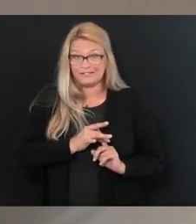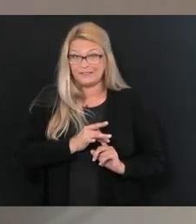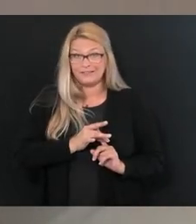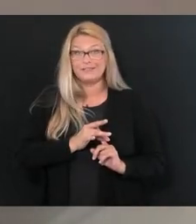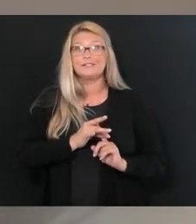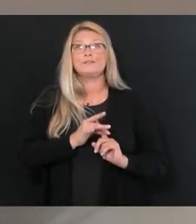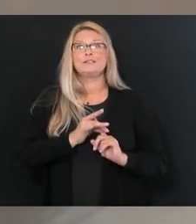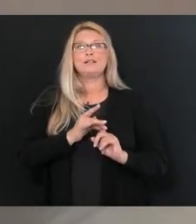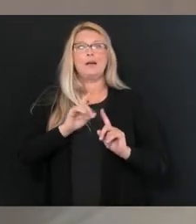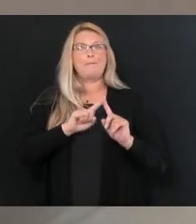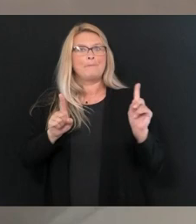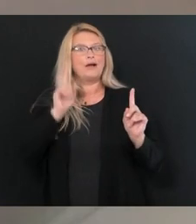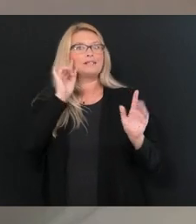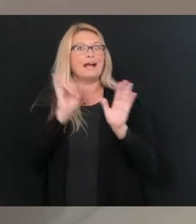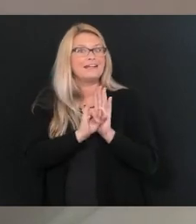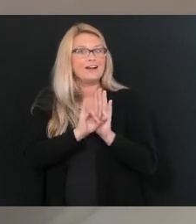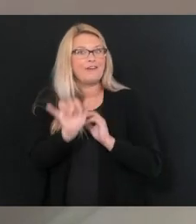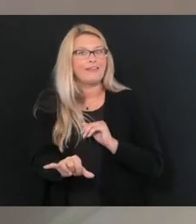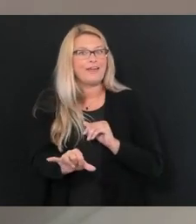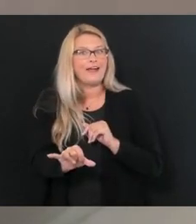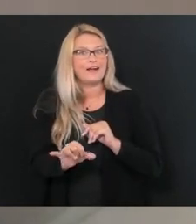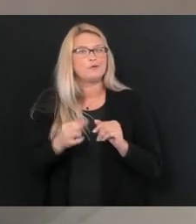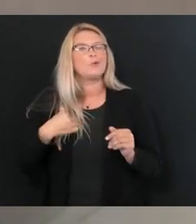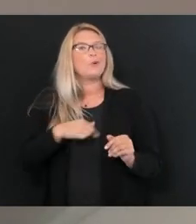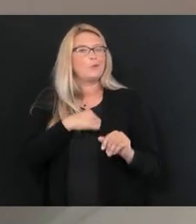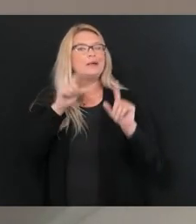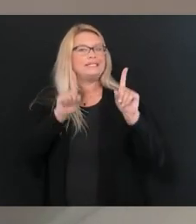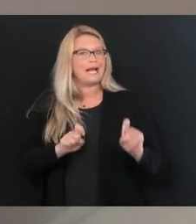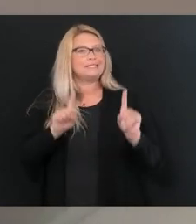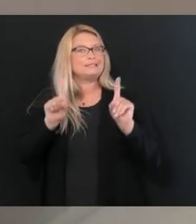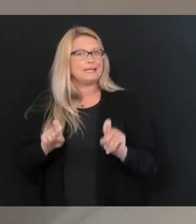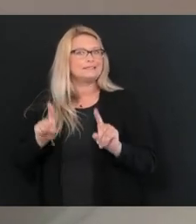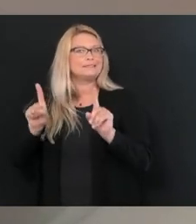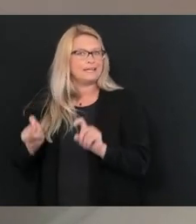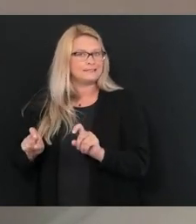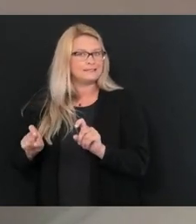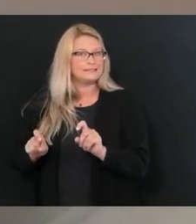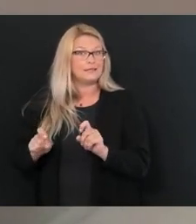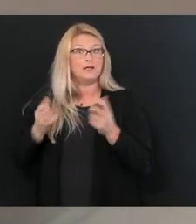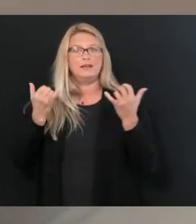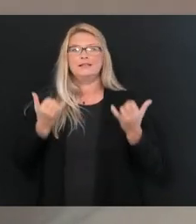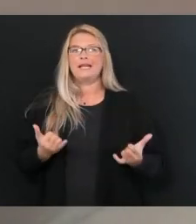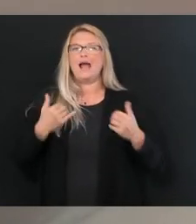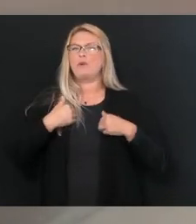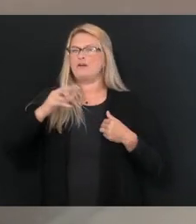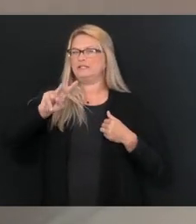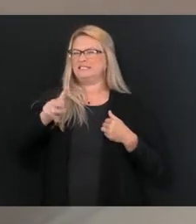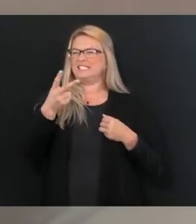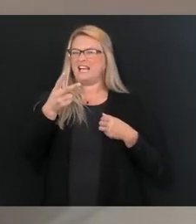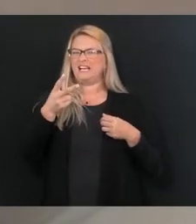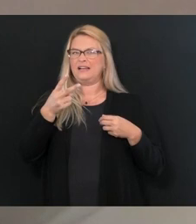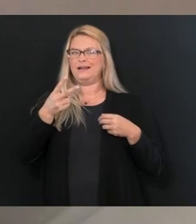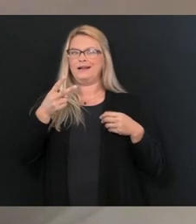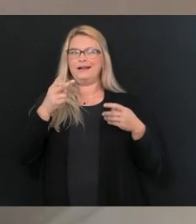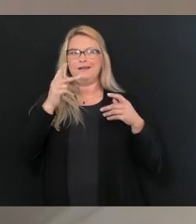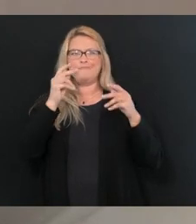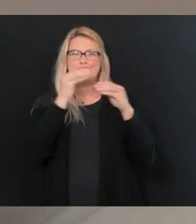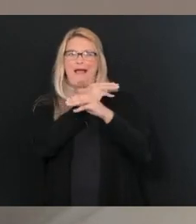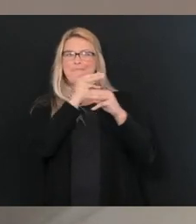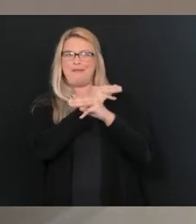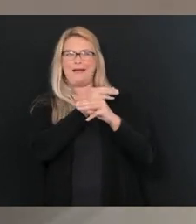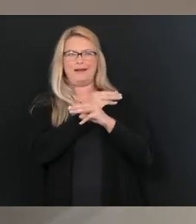test, test, test. And so what we did is then we came up with a second way to assess each county, the percent